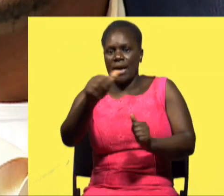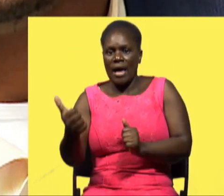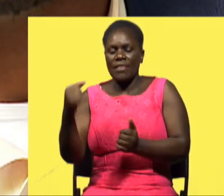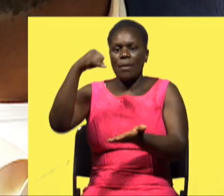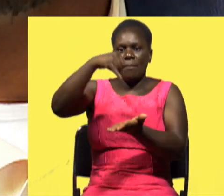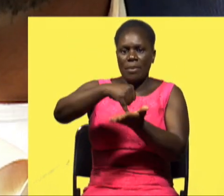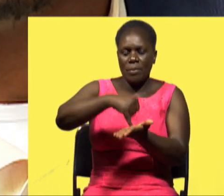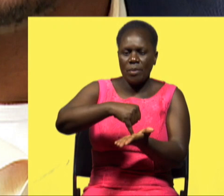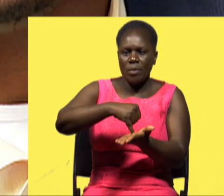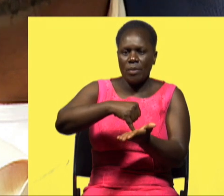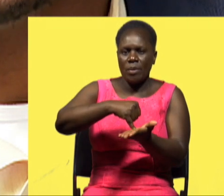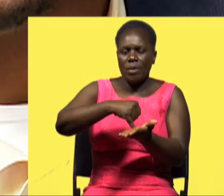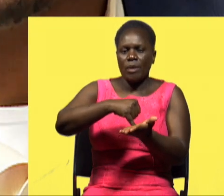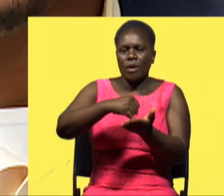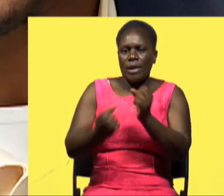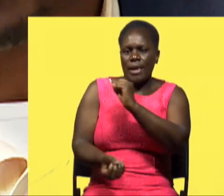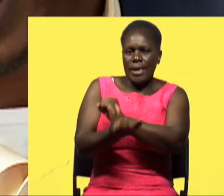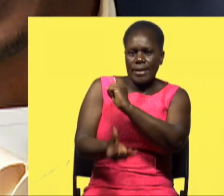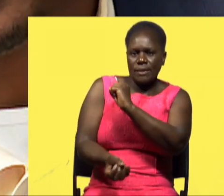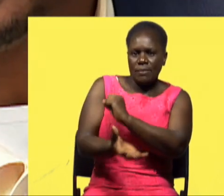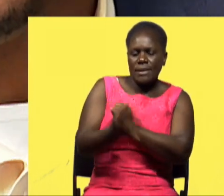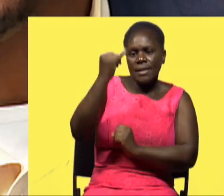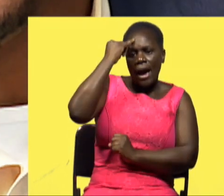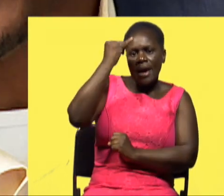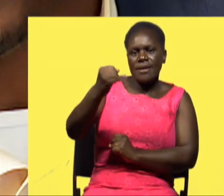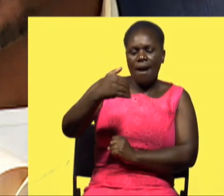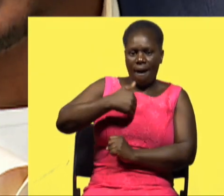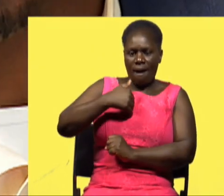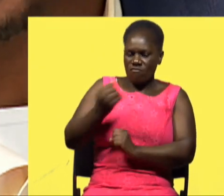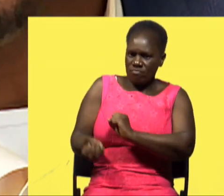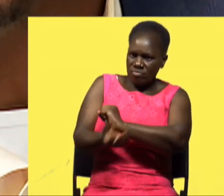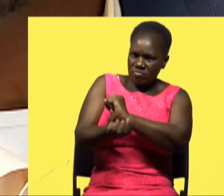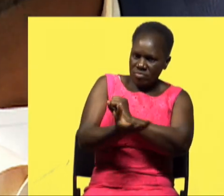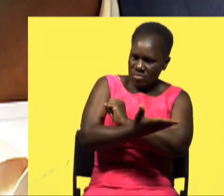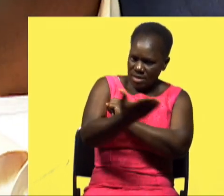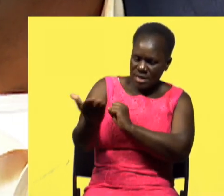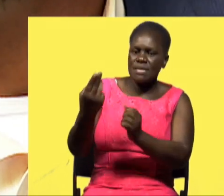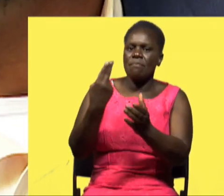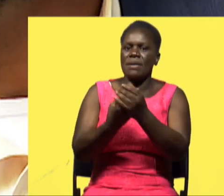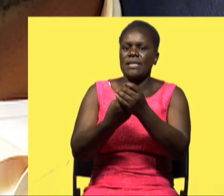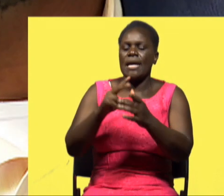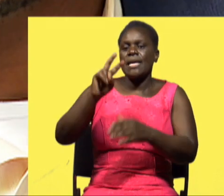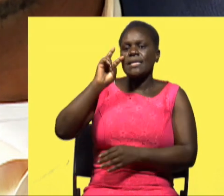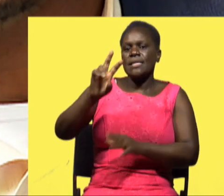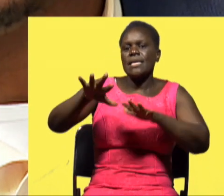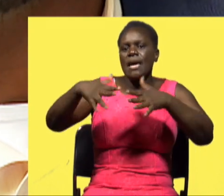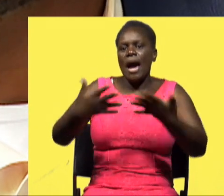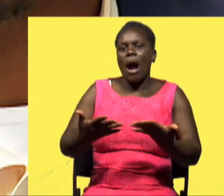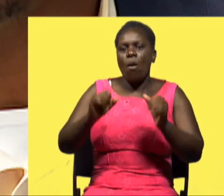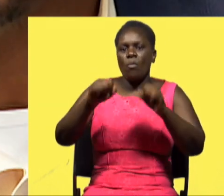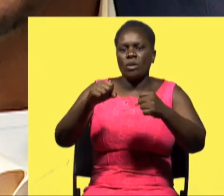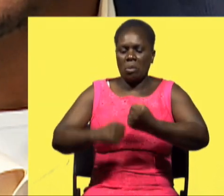uh to uh now even explain the the idea that we had to them uh and then see